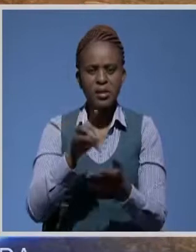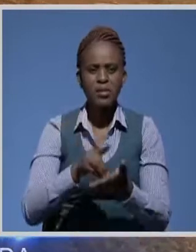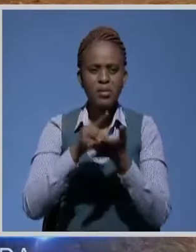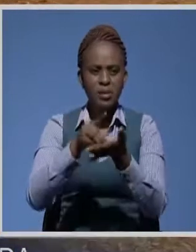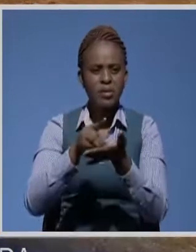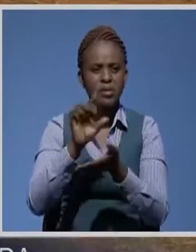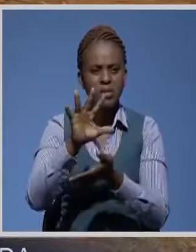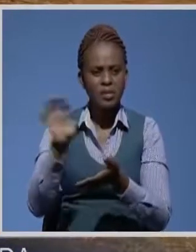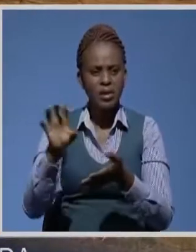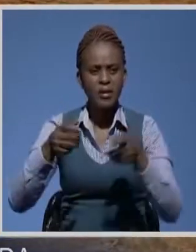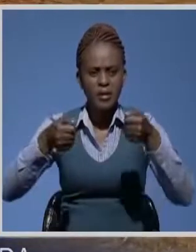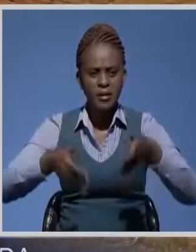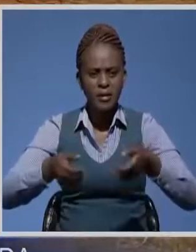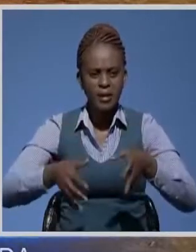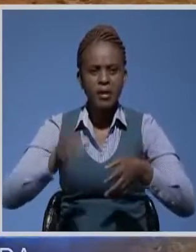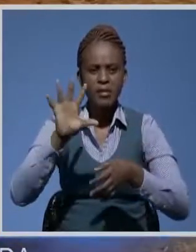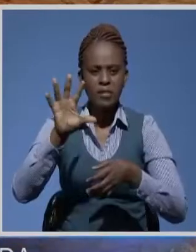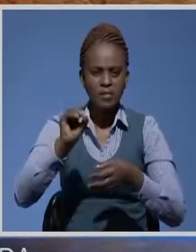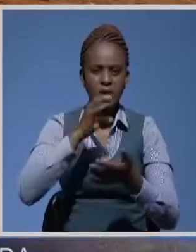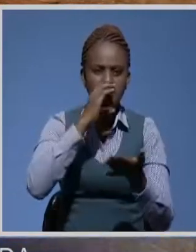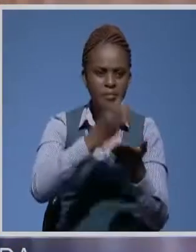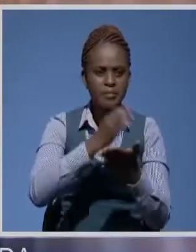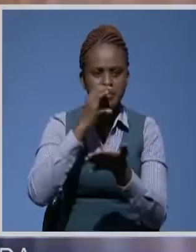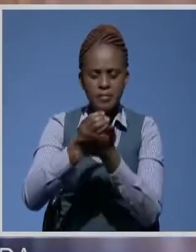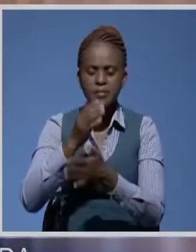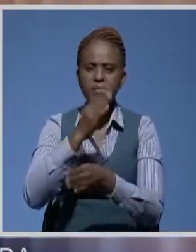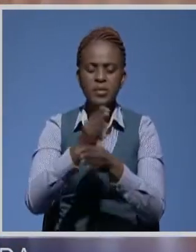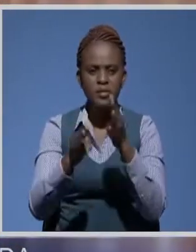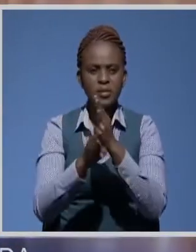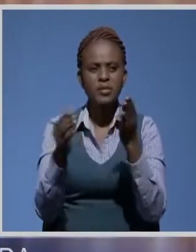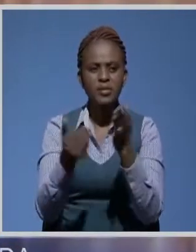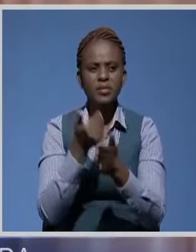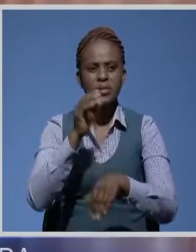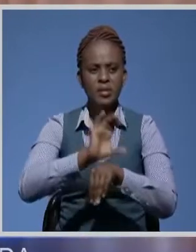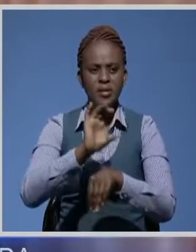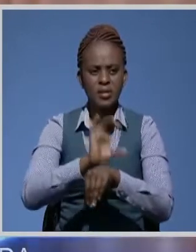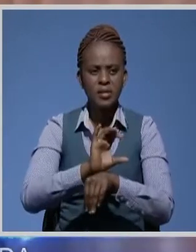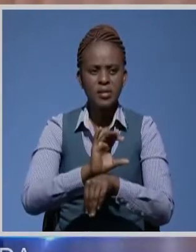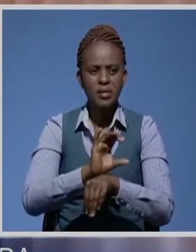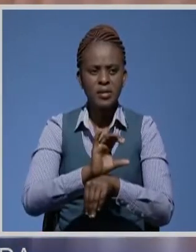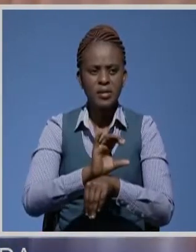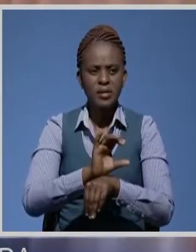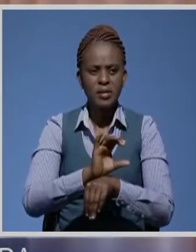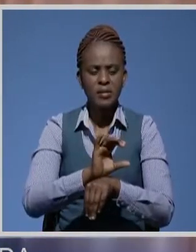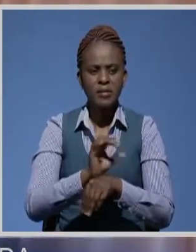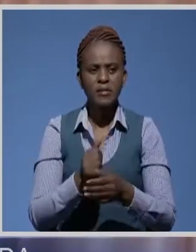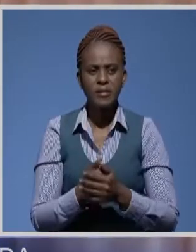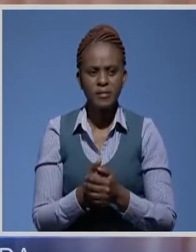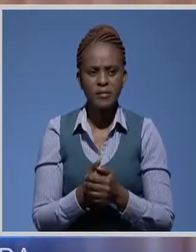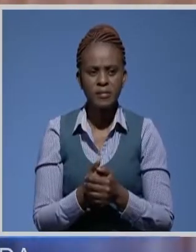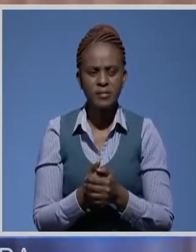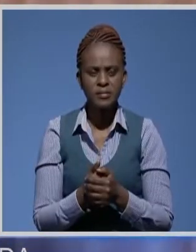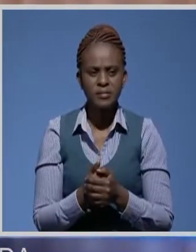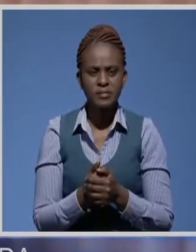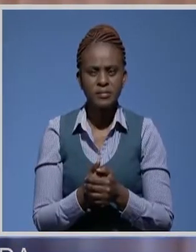50 bags of cement towards the building of a new church. This church is considered by the president as a